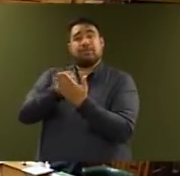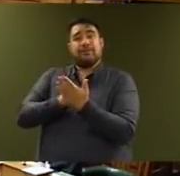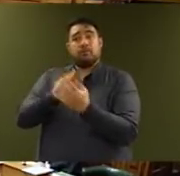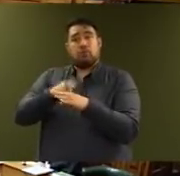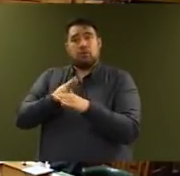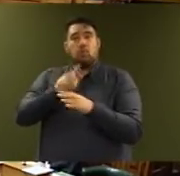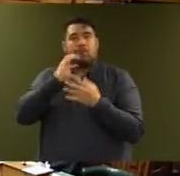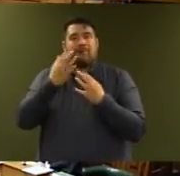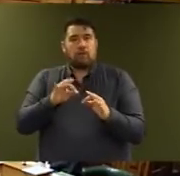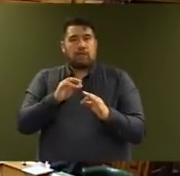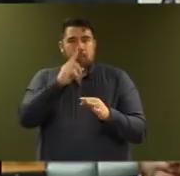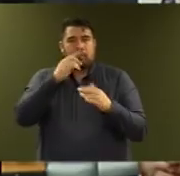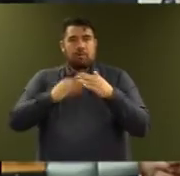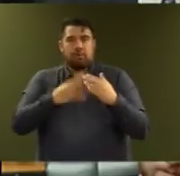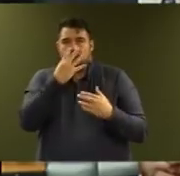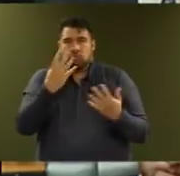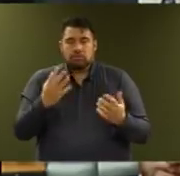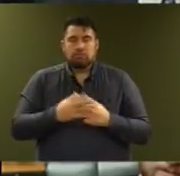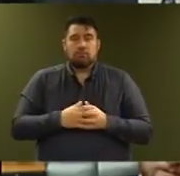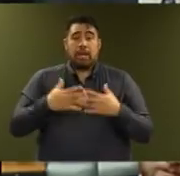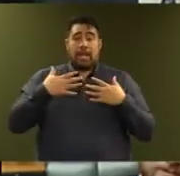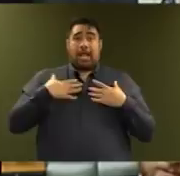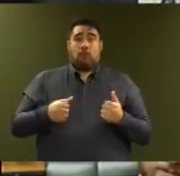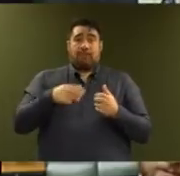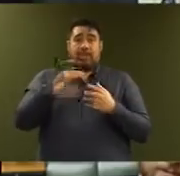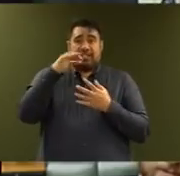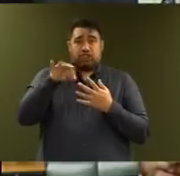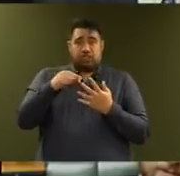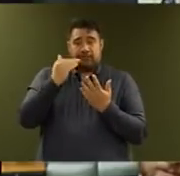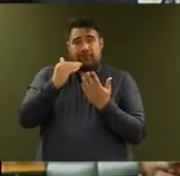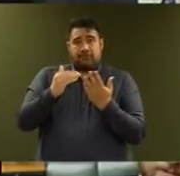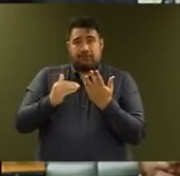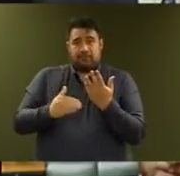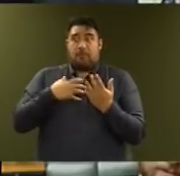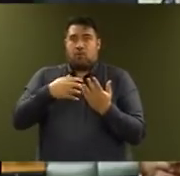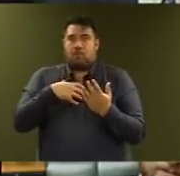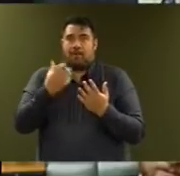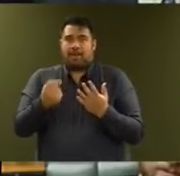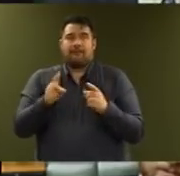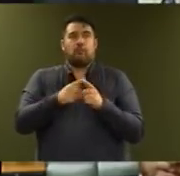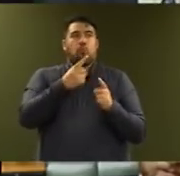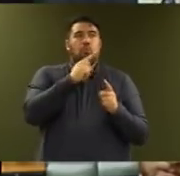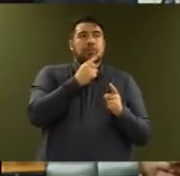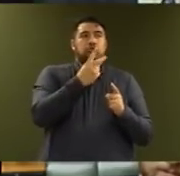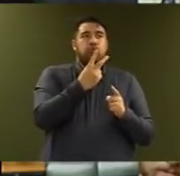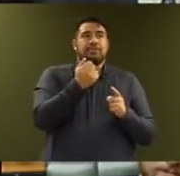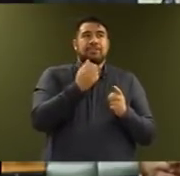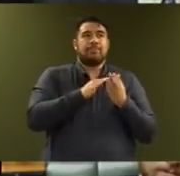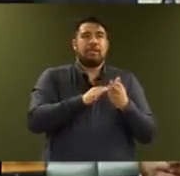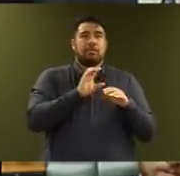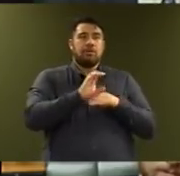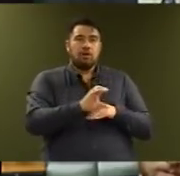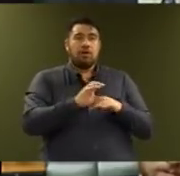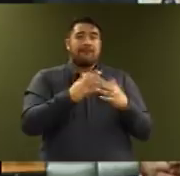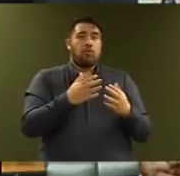Many other health initiatives will be funded through today's budget. A further $126 million will be invested